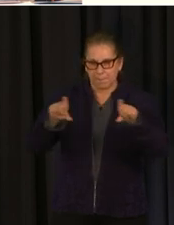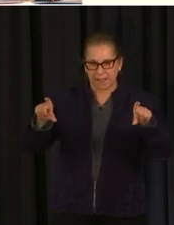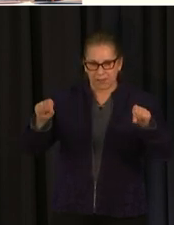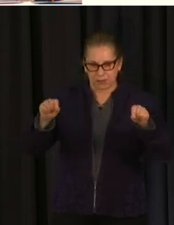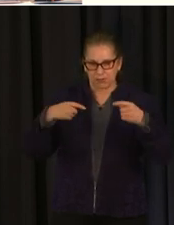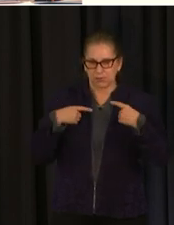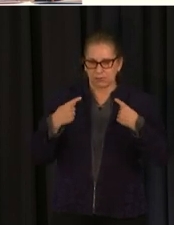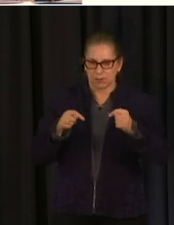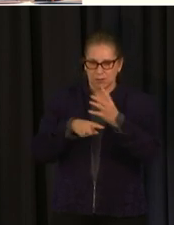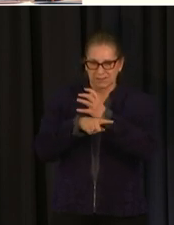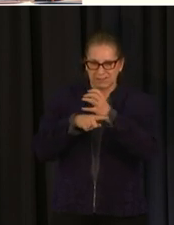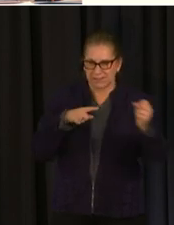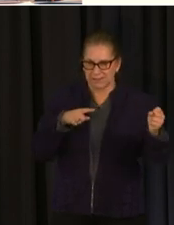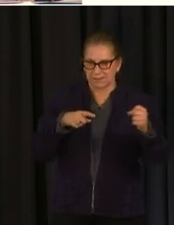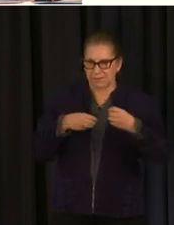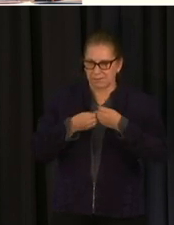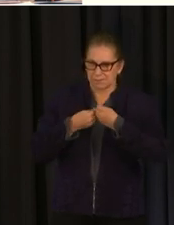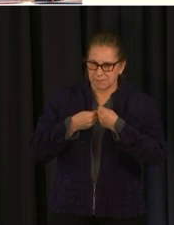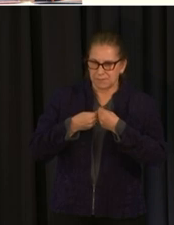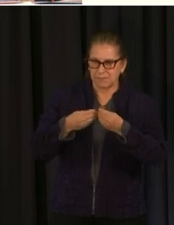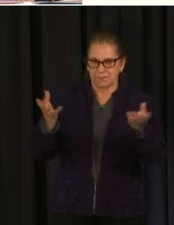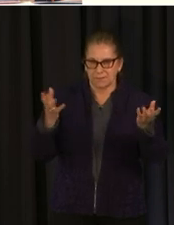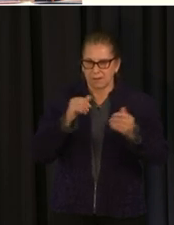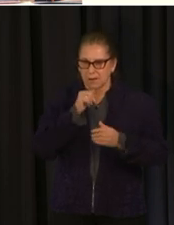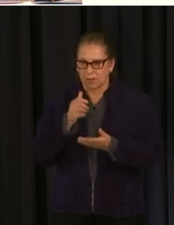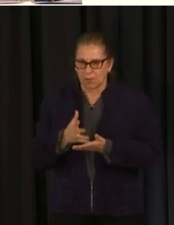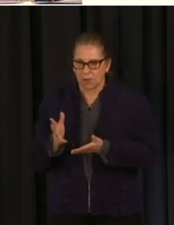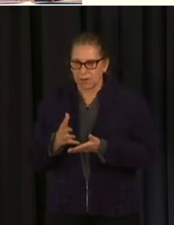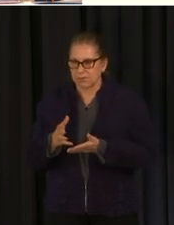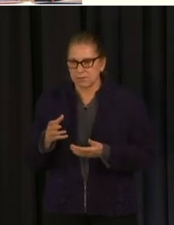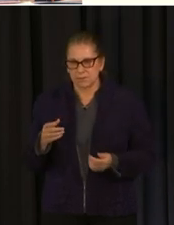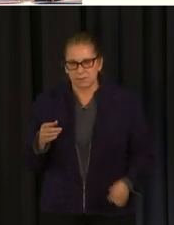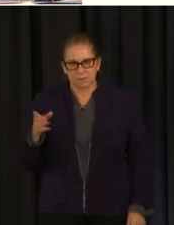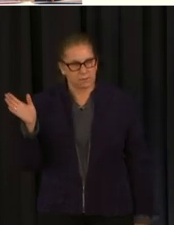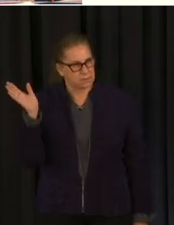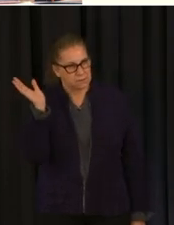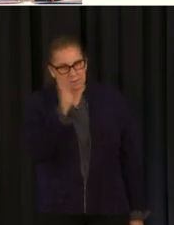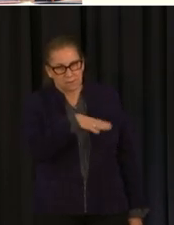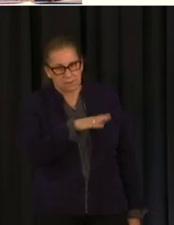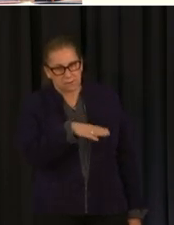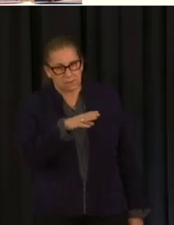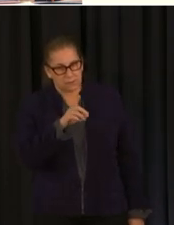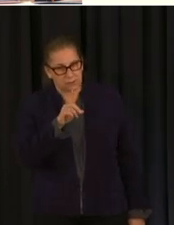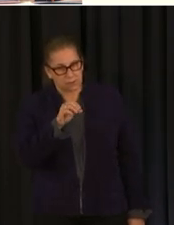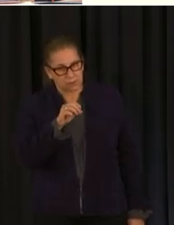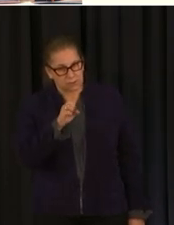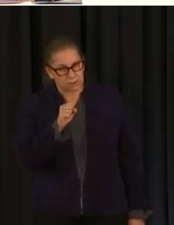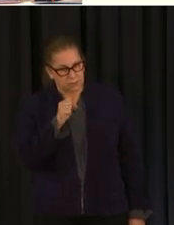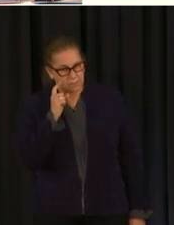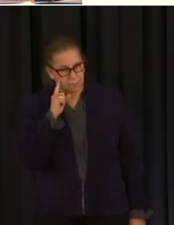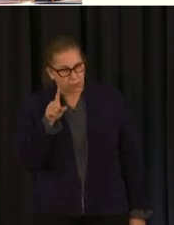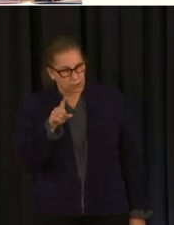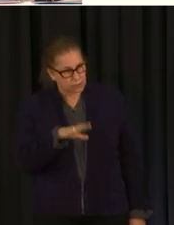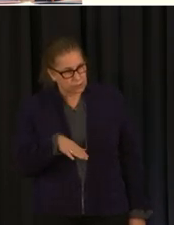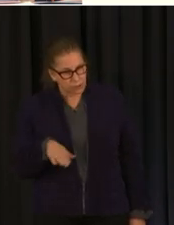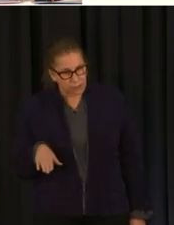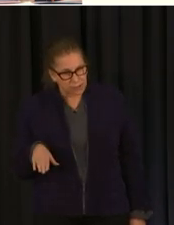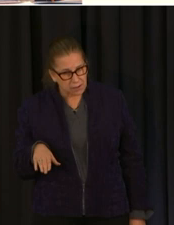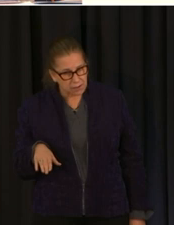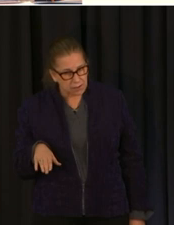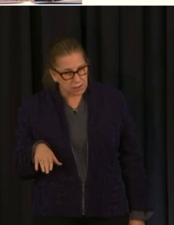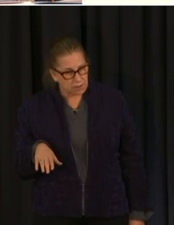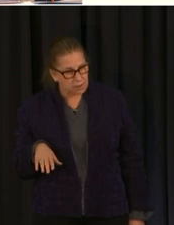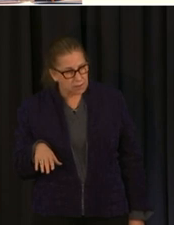getting a dose of vaccine and on that doctor do you have any information as to whether or not the dosage for children will be different than the dosage for adults um i do not uh